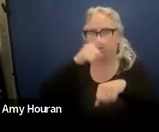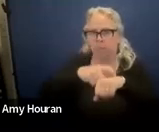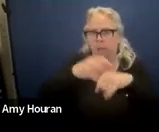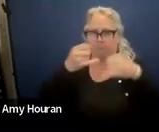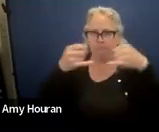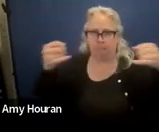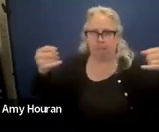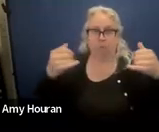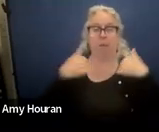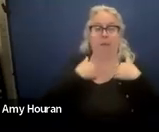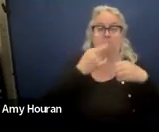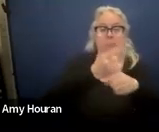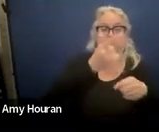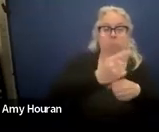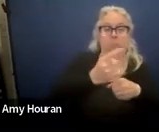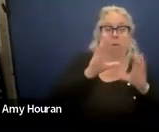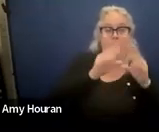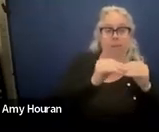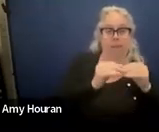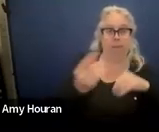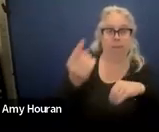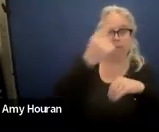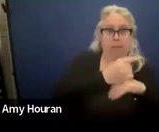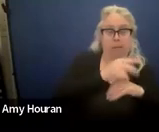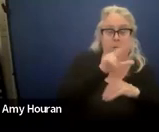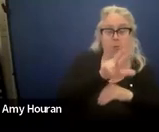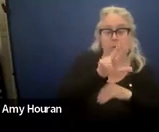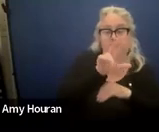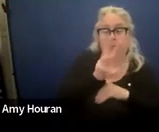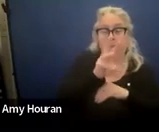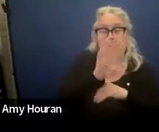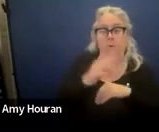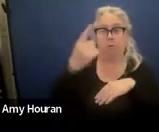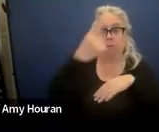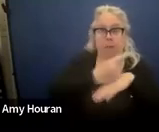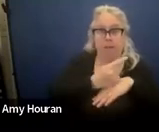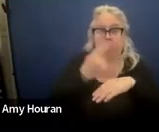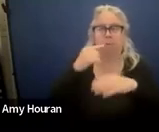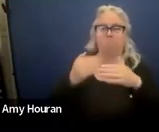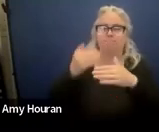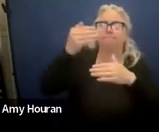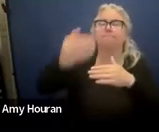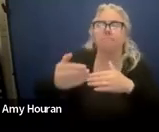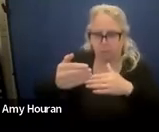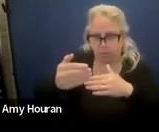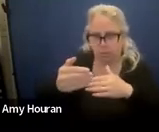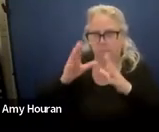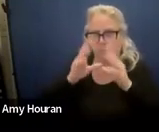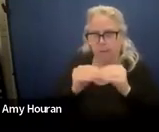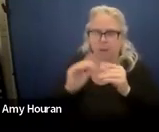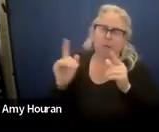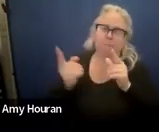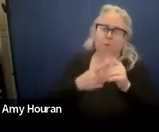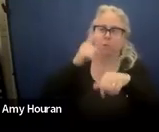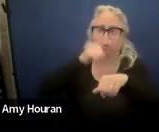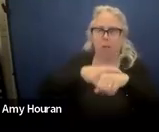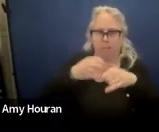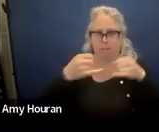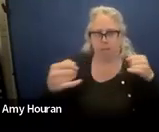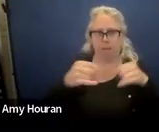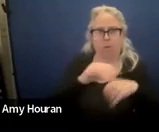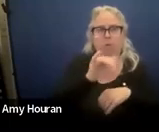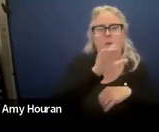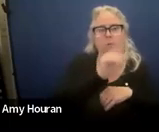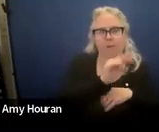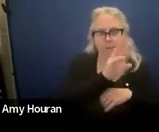meeting date you have 364 days for that next annual meeting date that's your first timeline so january 6th to